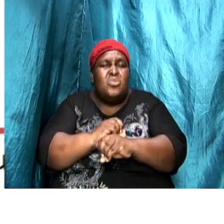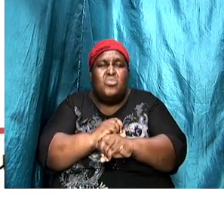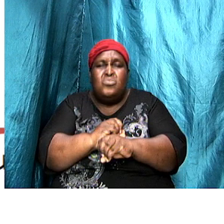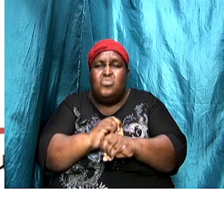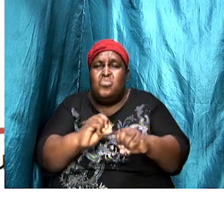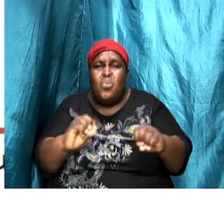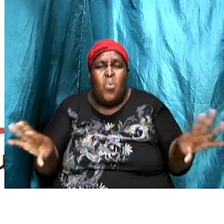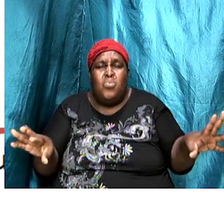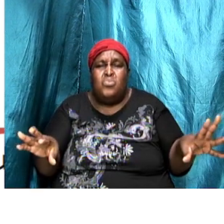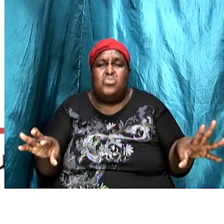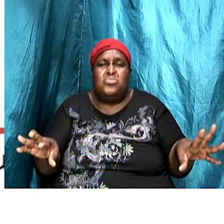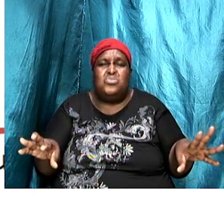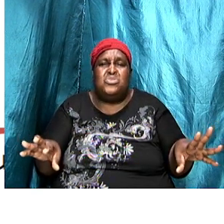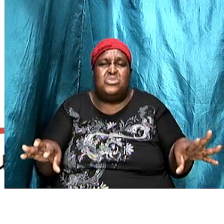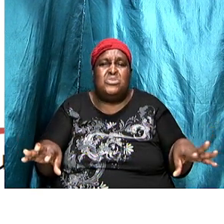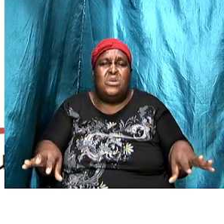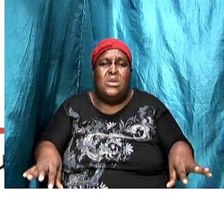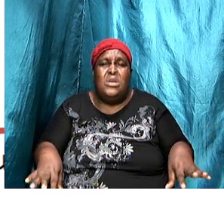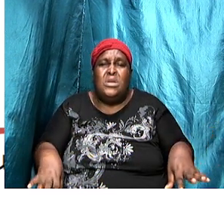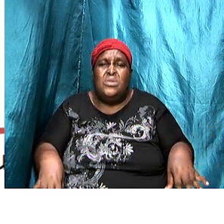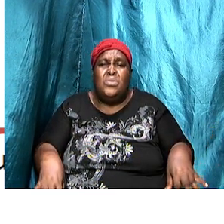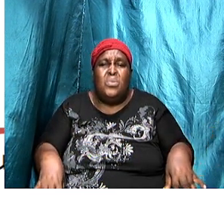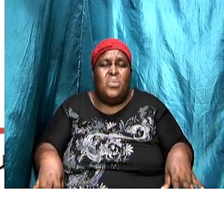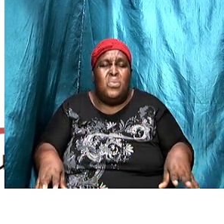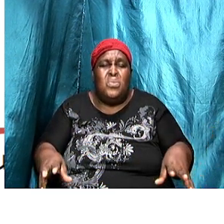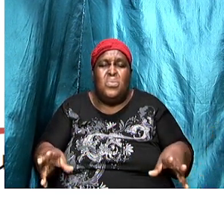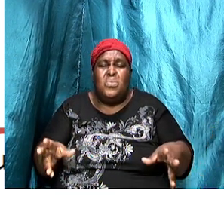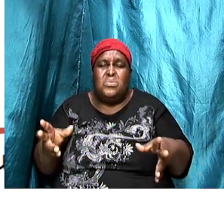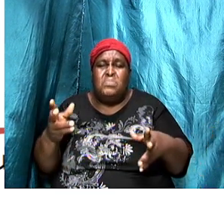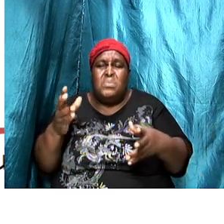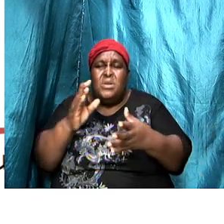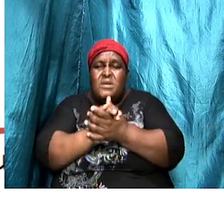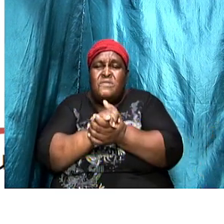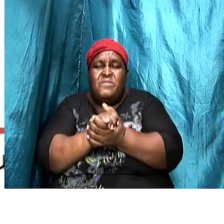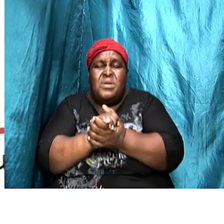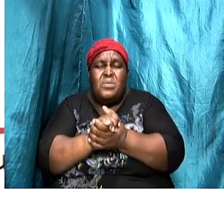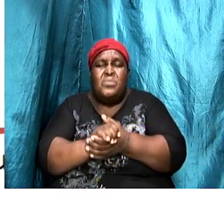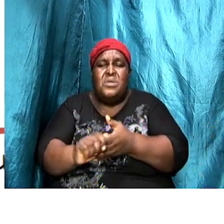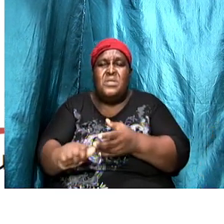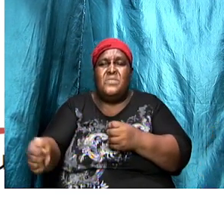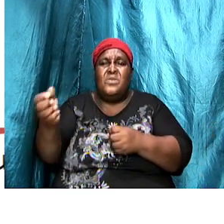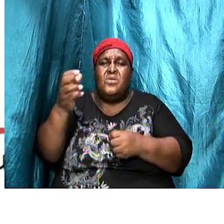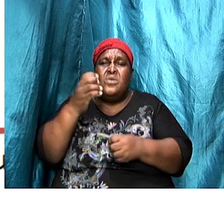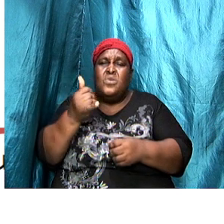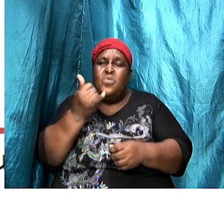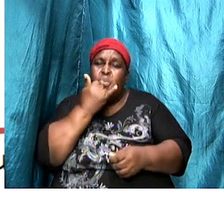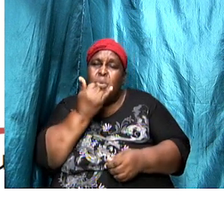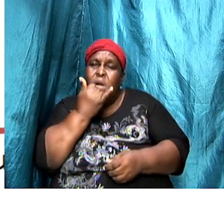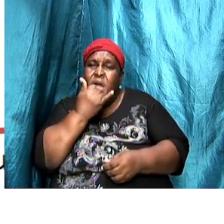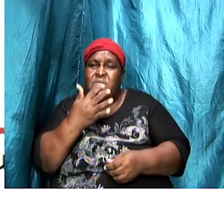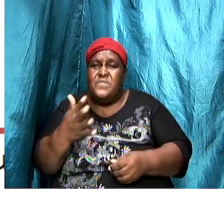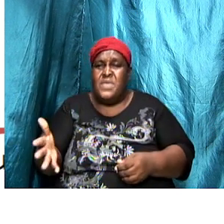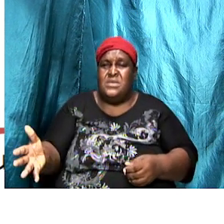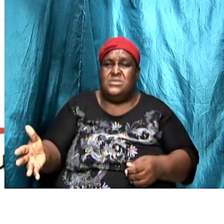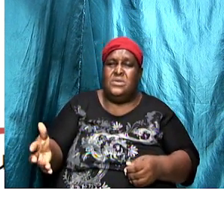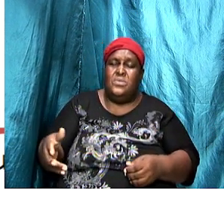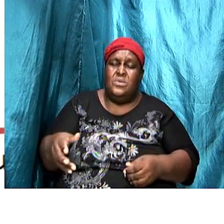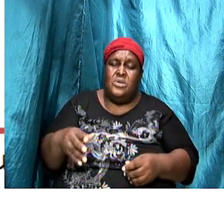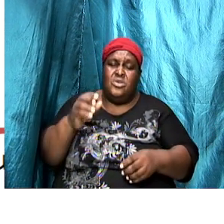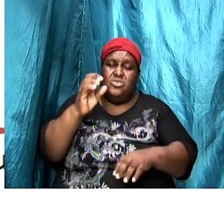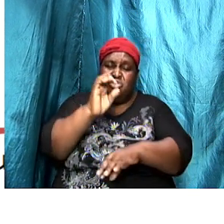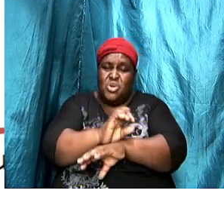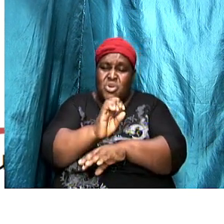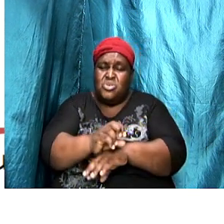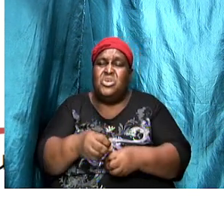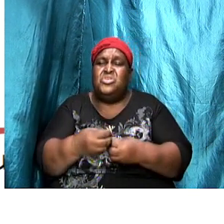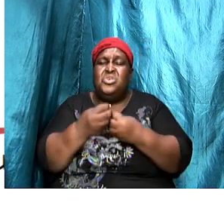and foolishness and when folks within the church are introducing slackness and things